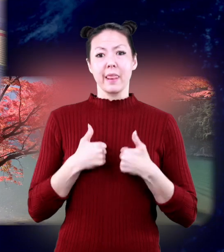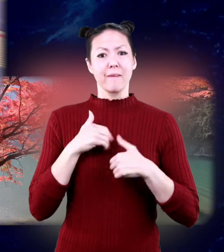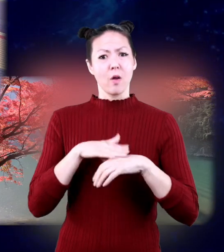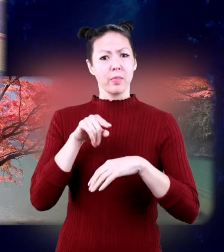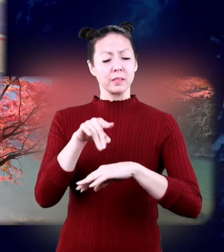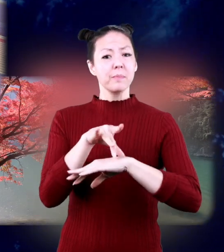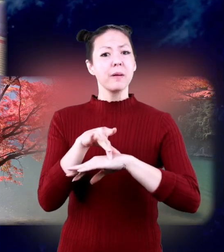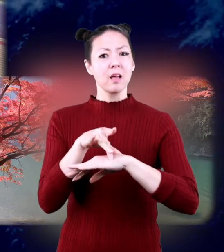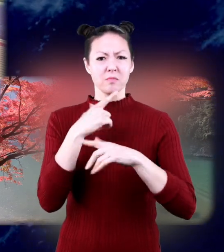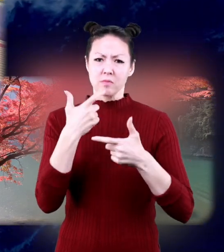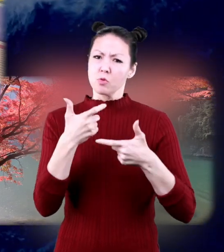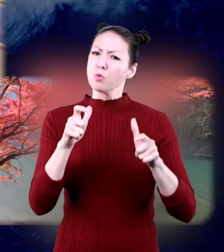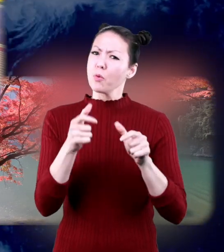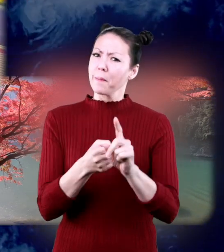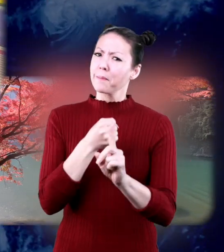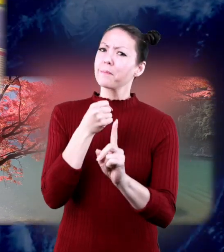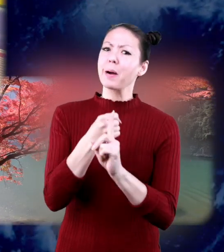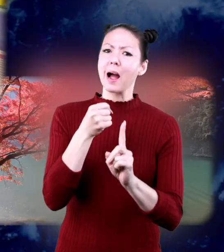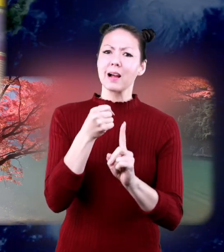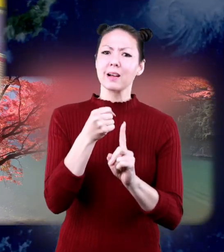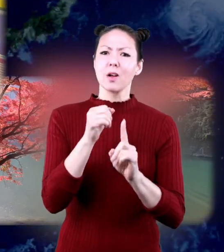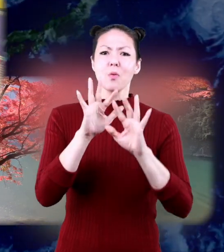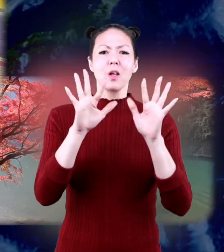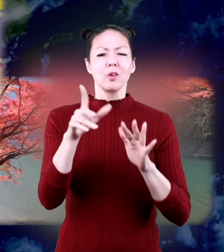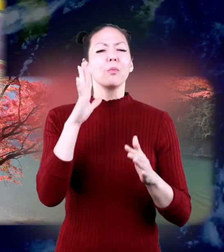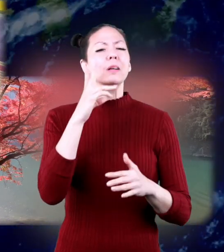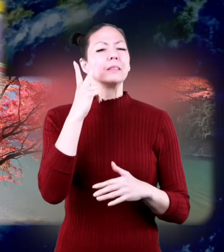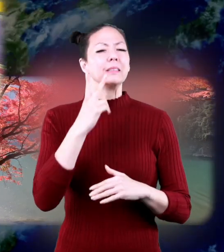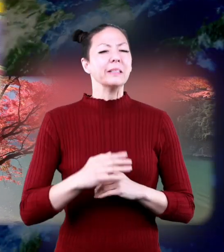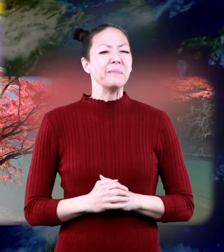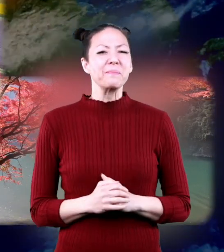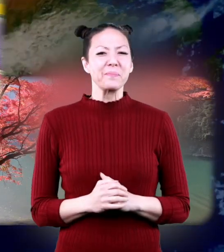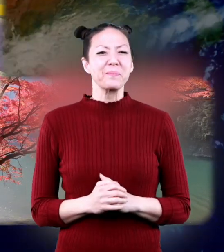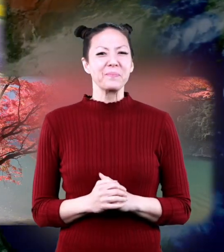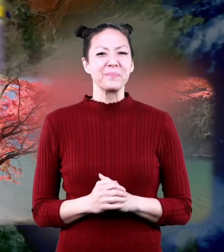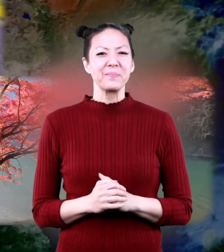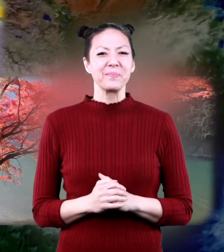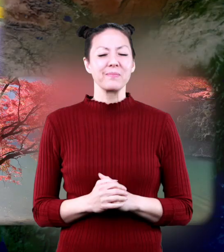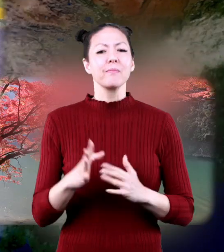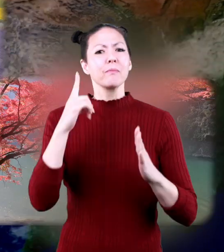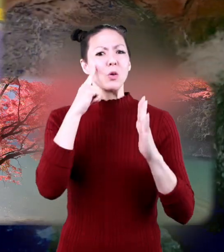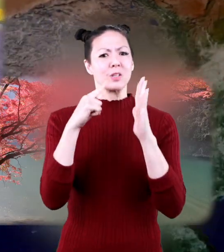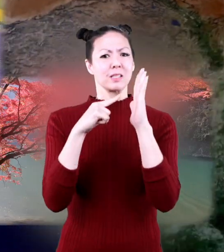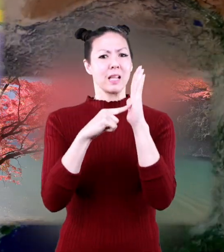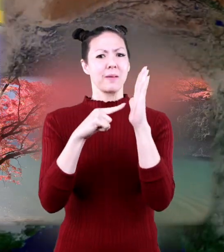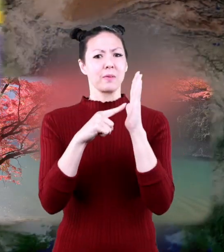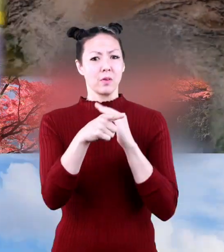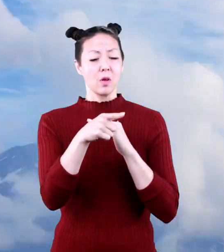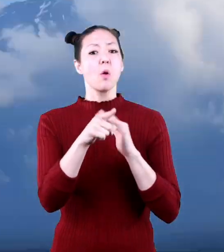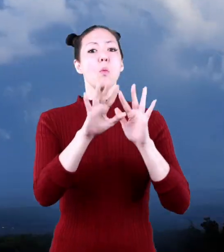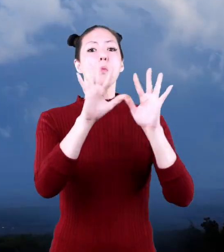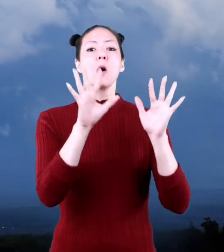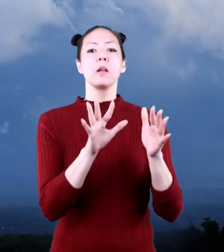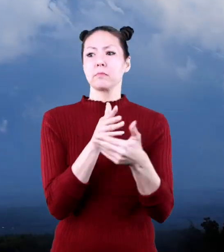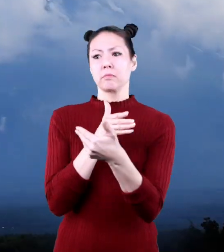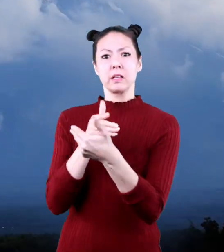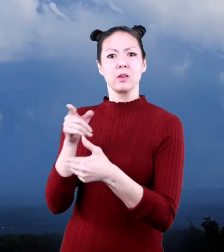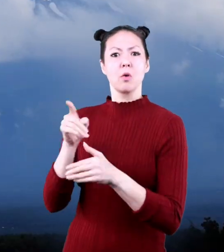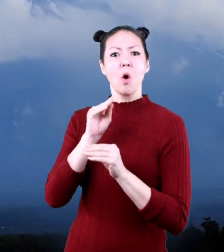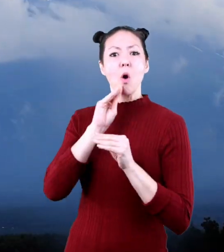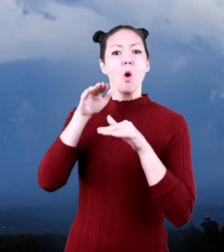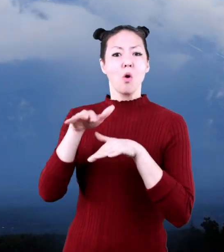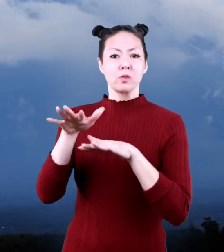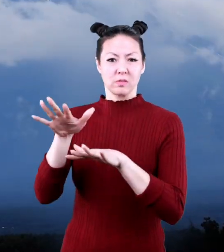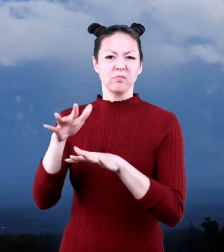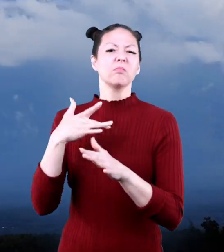you live on the planet has a huge impact on what weather you will see. For example, the weather near the